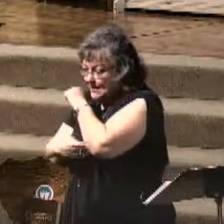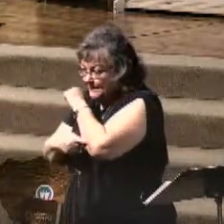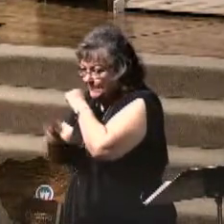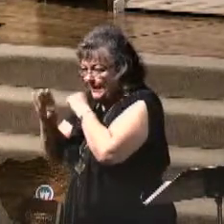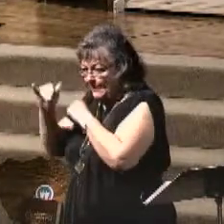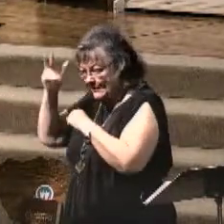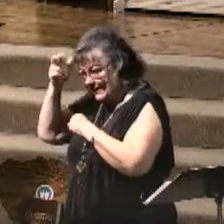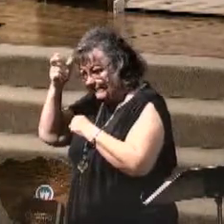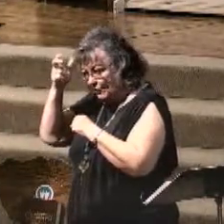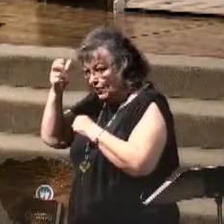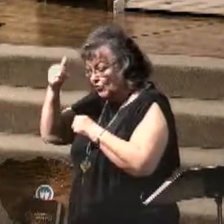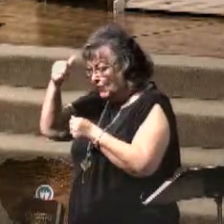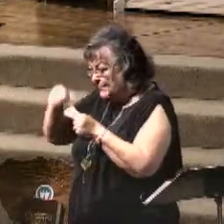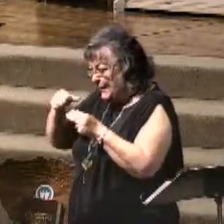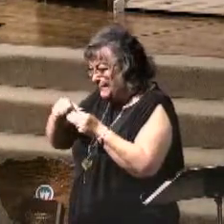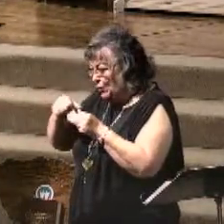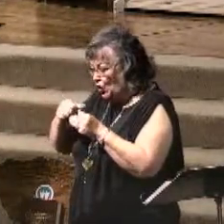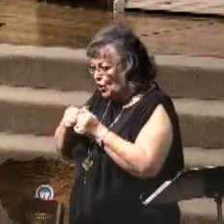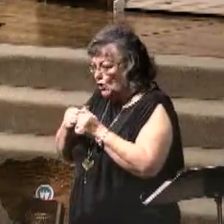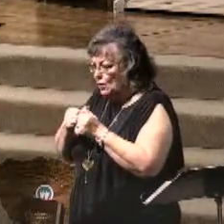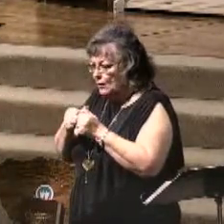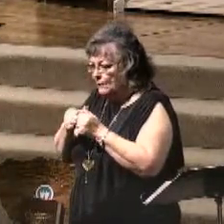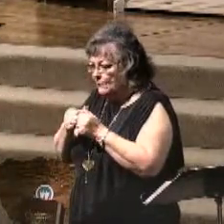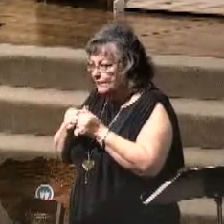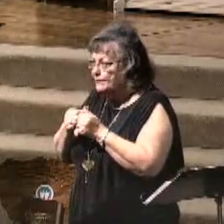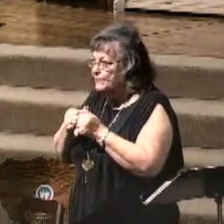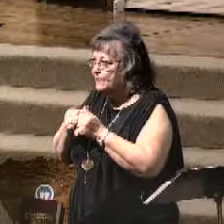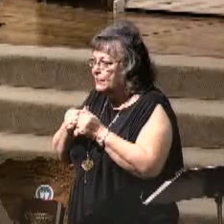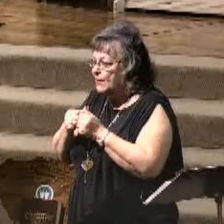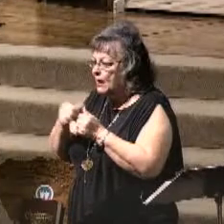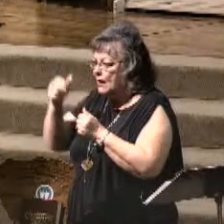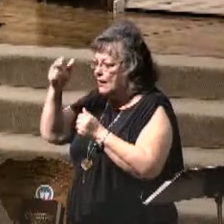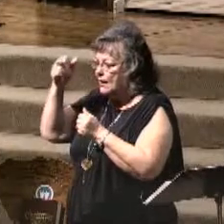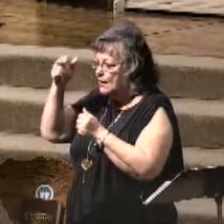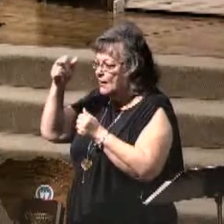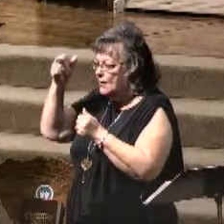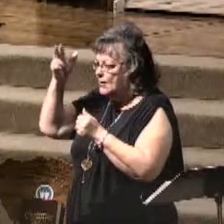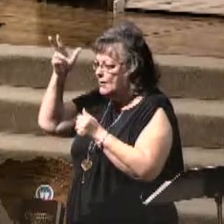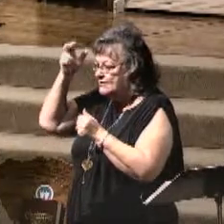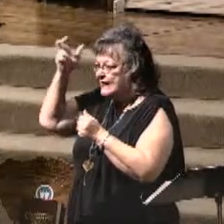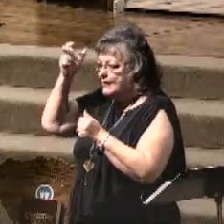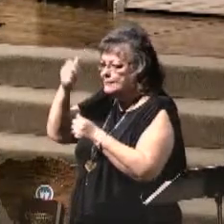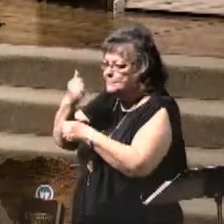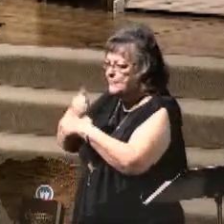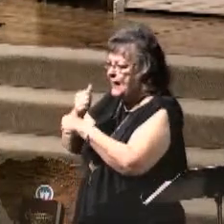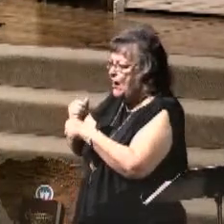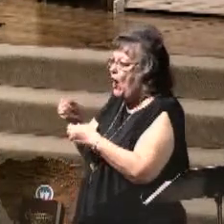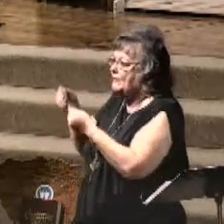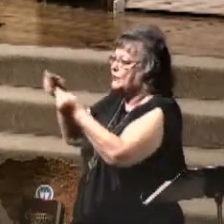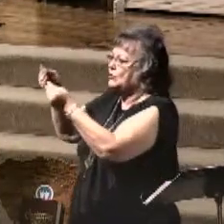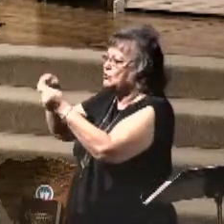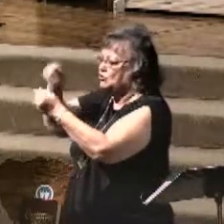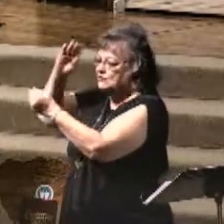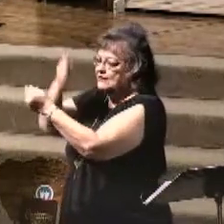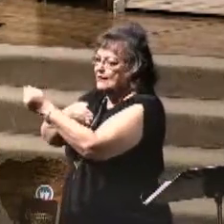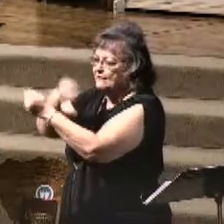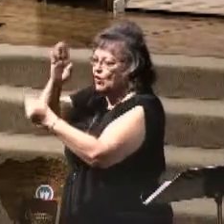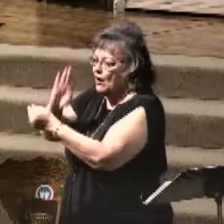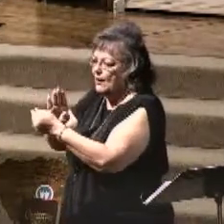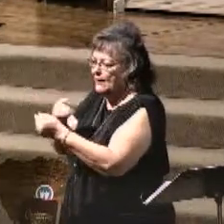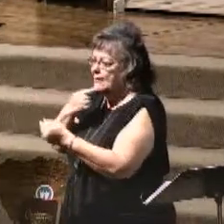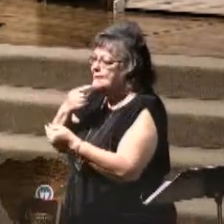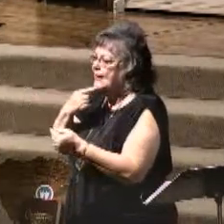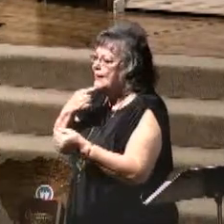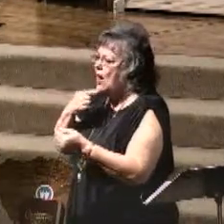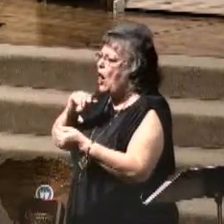Do you remember when he made an offer, Satan, Lucifer, made an offer to the Son of God? And he